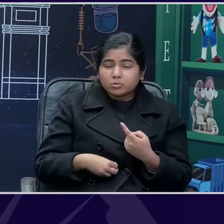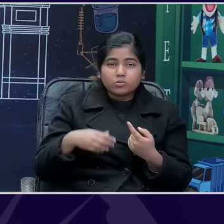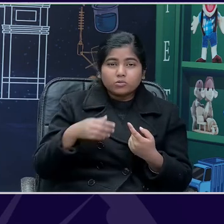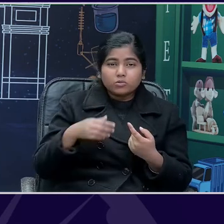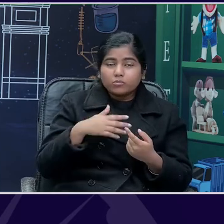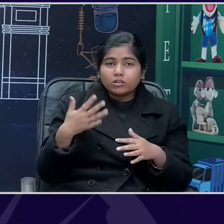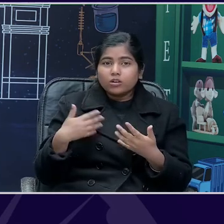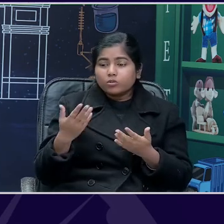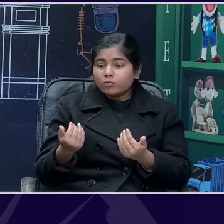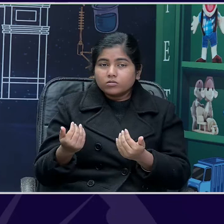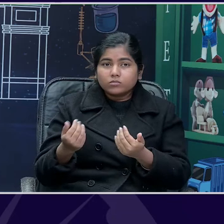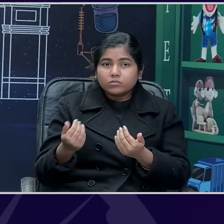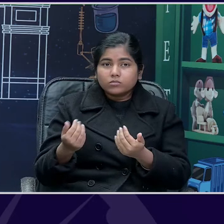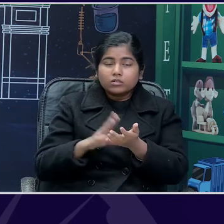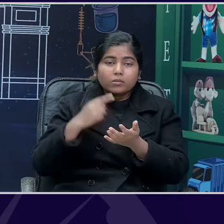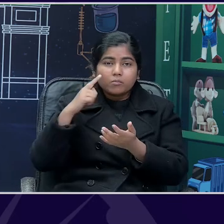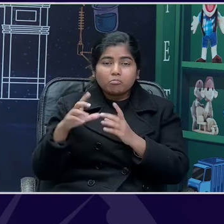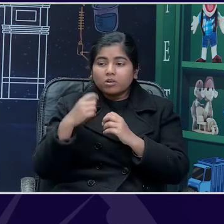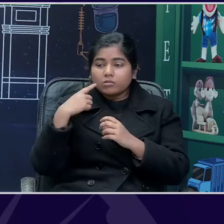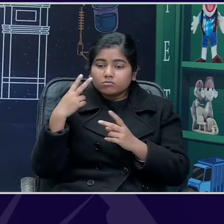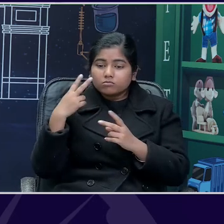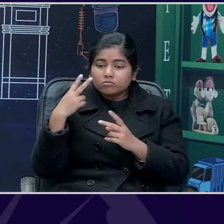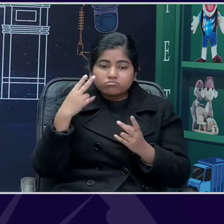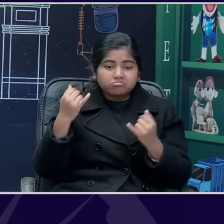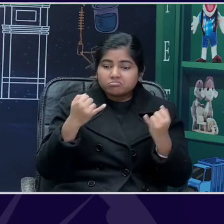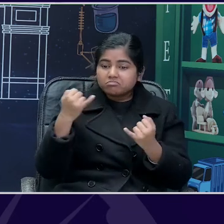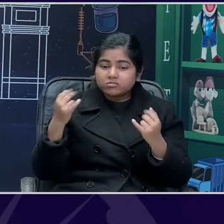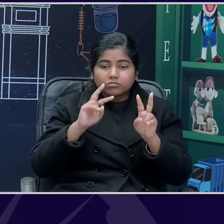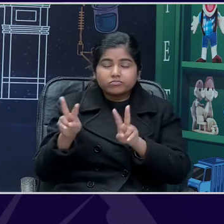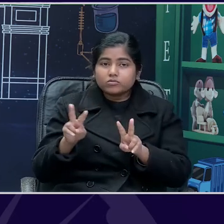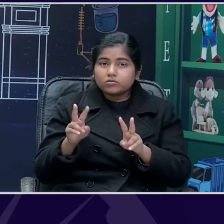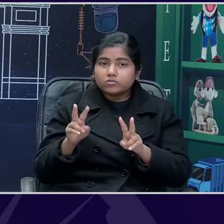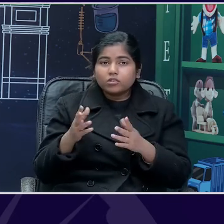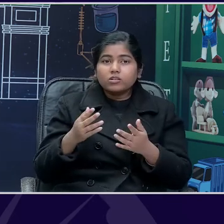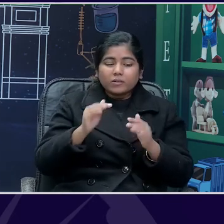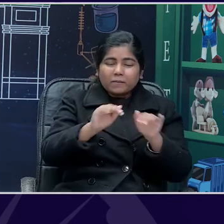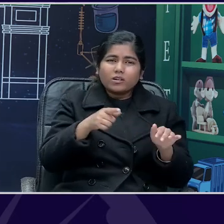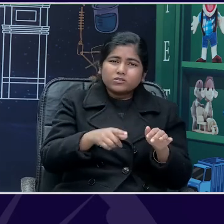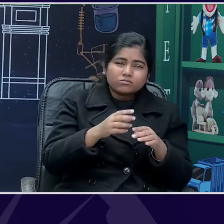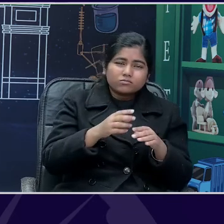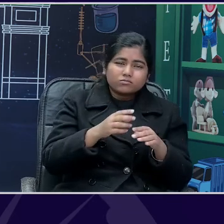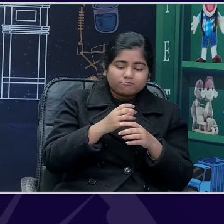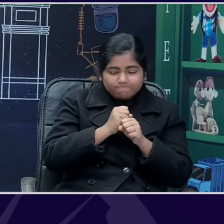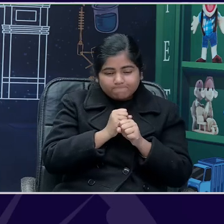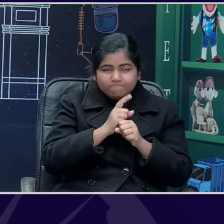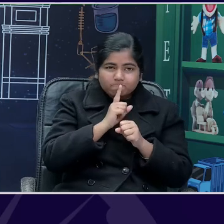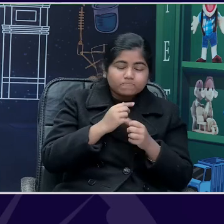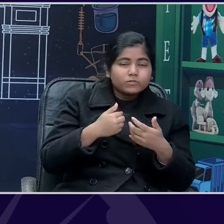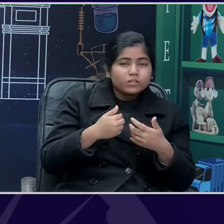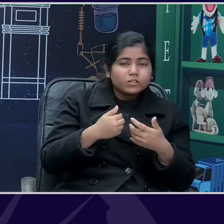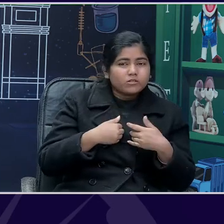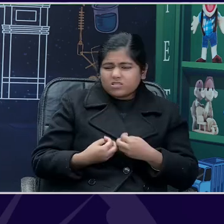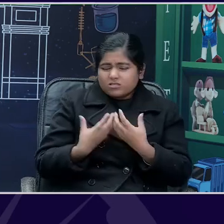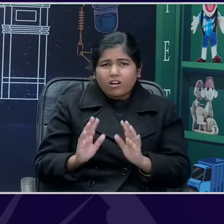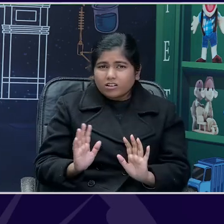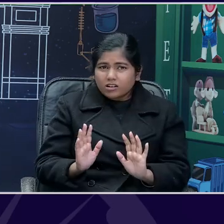he doesn't want that to be seen by Millville. So, this is, you know, how a child thinks, you know, he's a very private person and he doesn't want to express to Millville. He